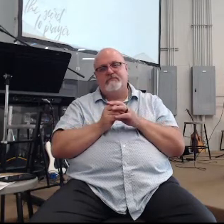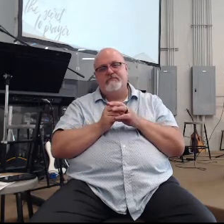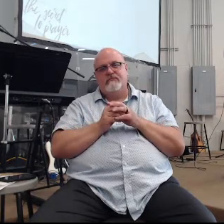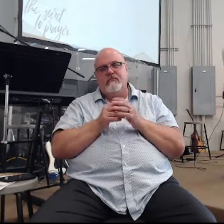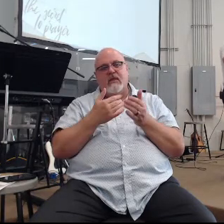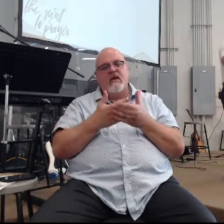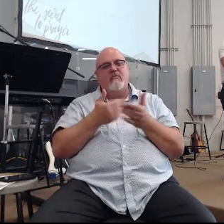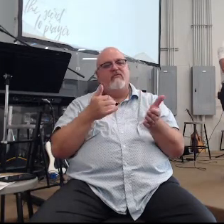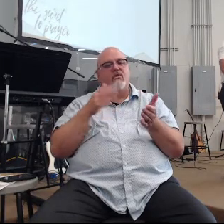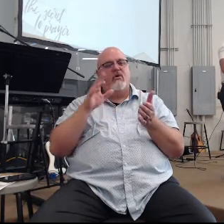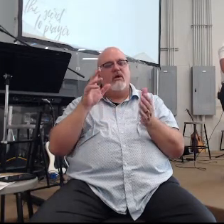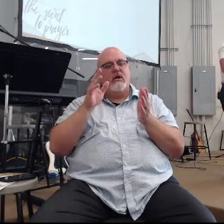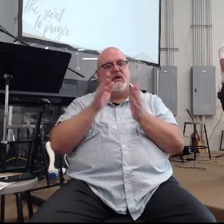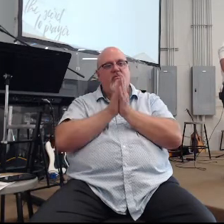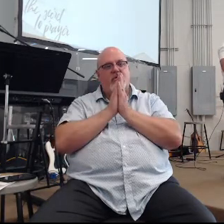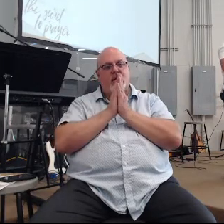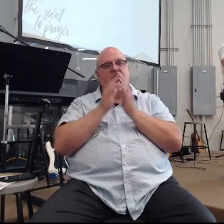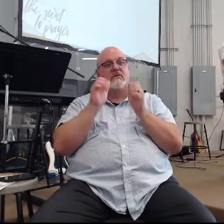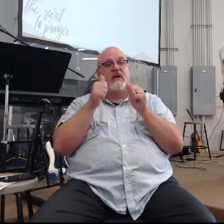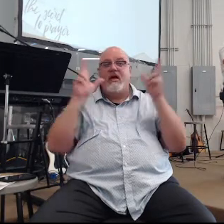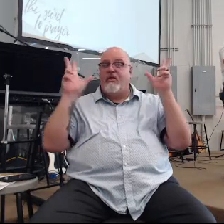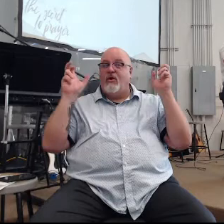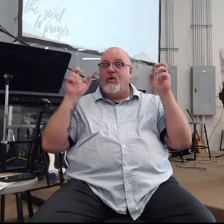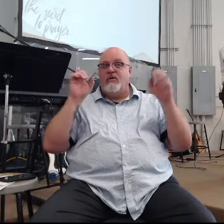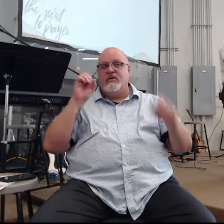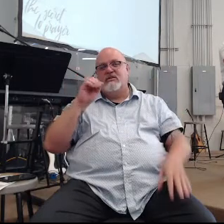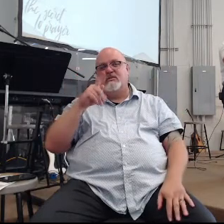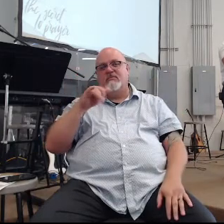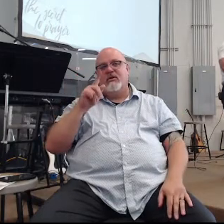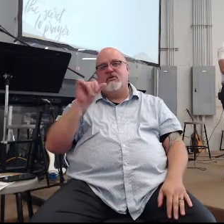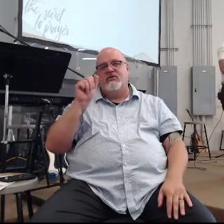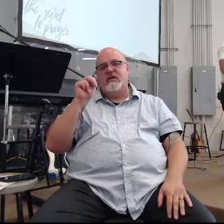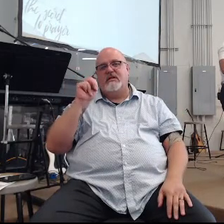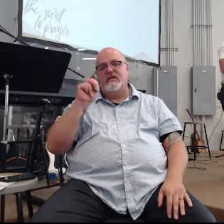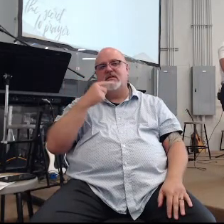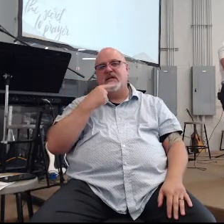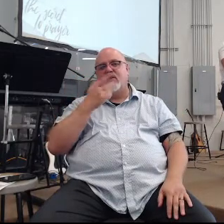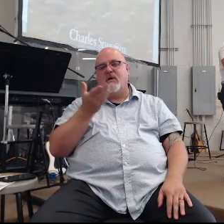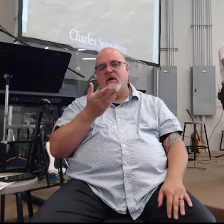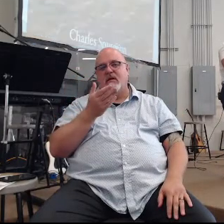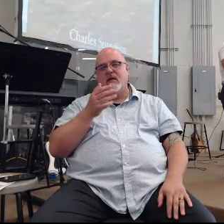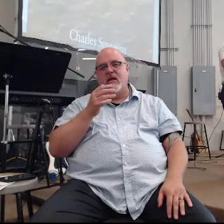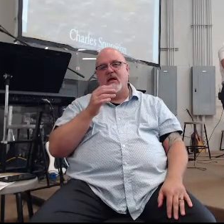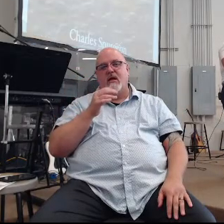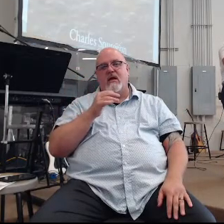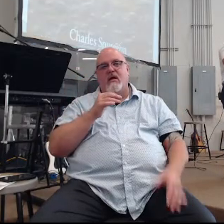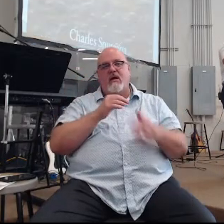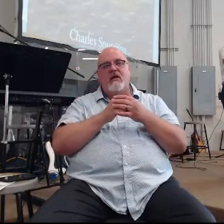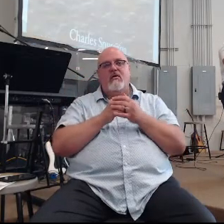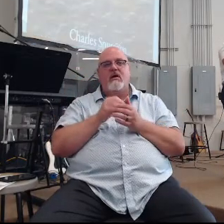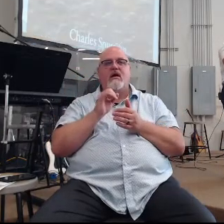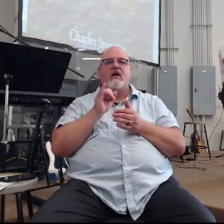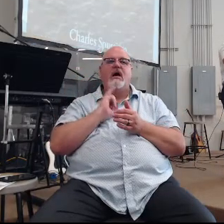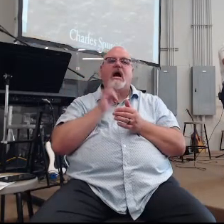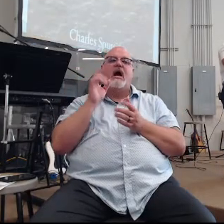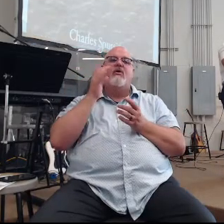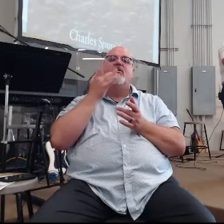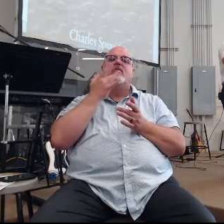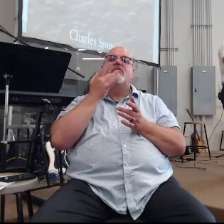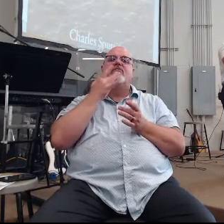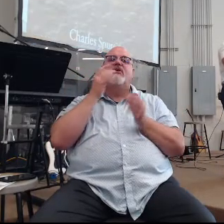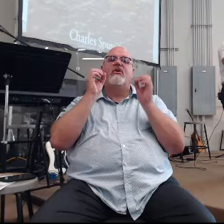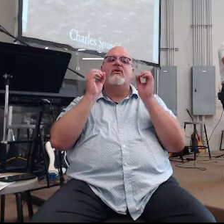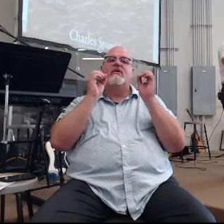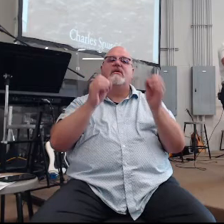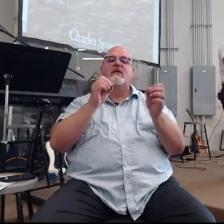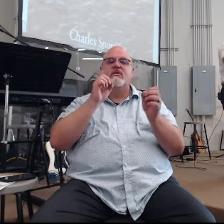before he prays here's another Spurgeon quote remember this is the man that was called the prince of preachers that man said I would rather teach